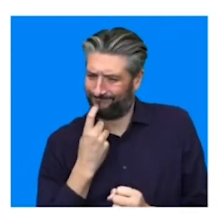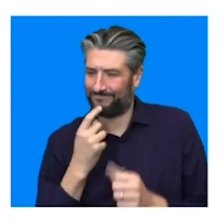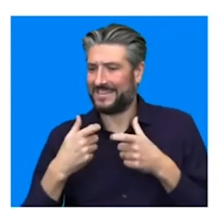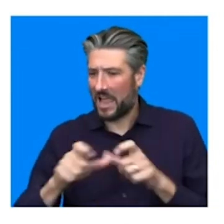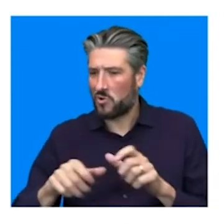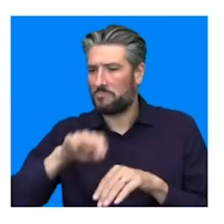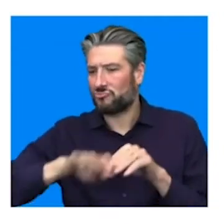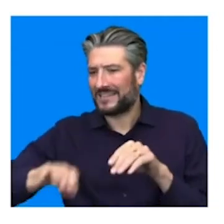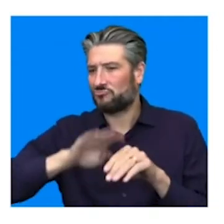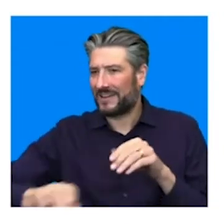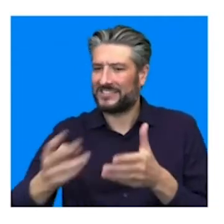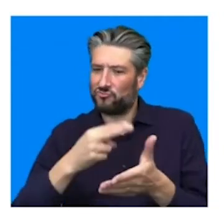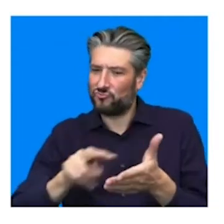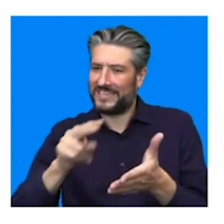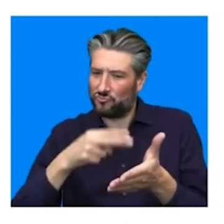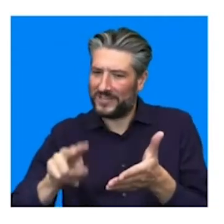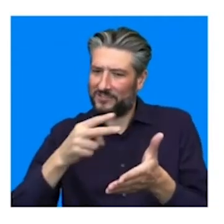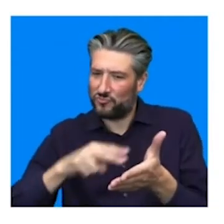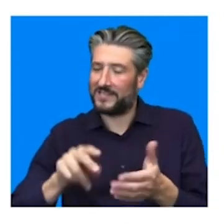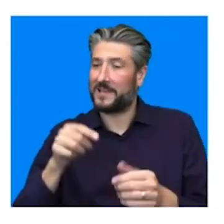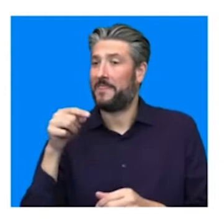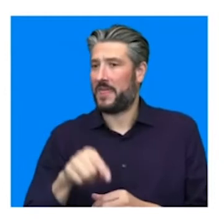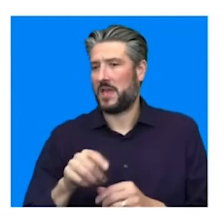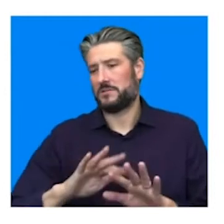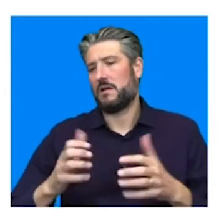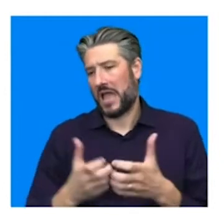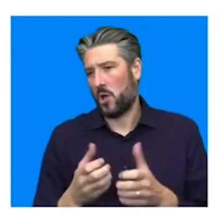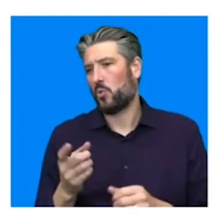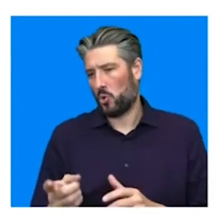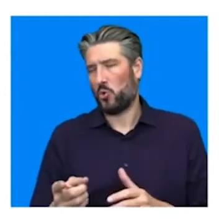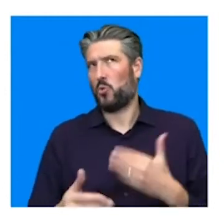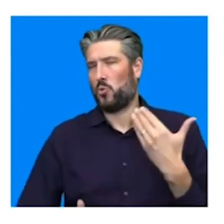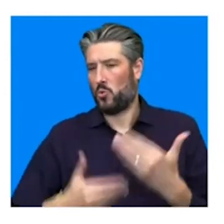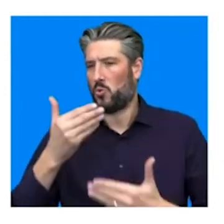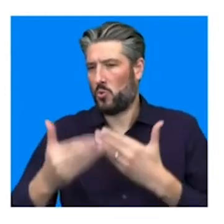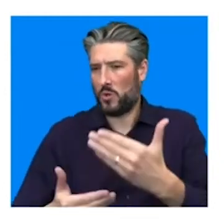that's the only way you can actually maintain a functionality.